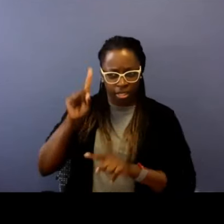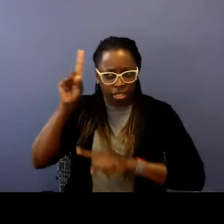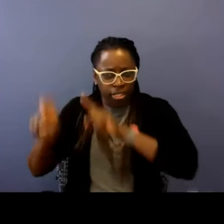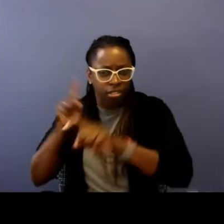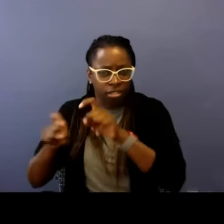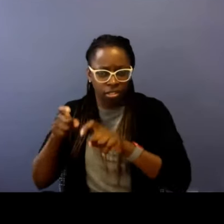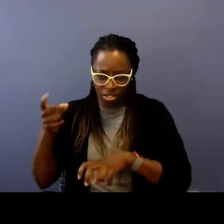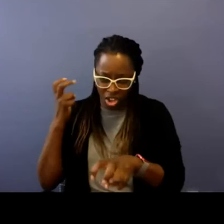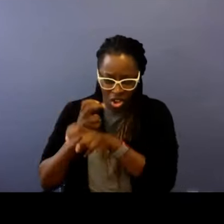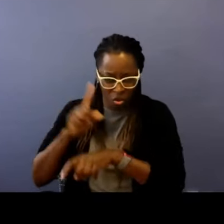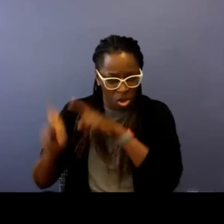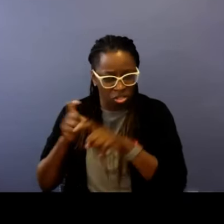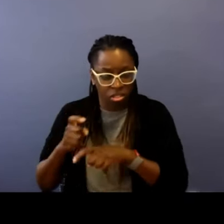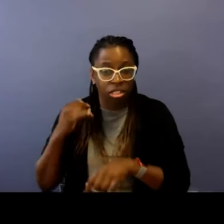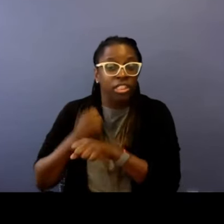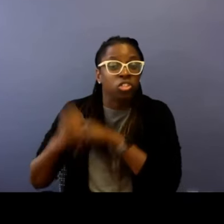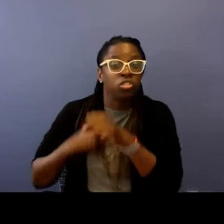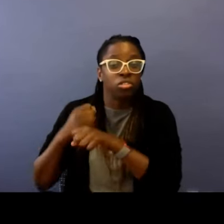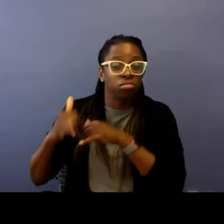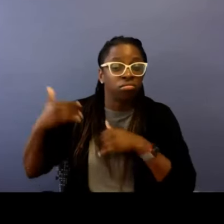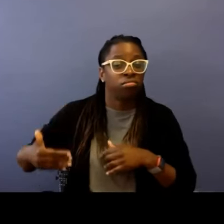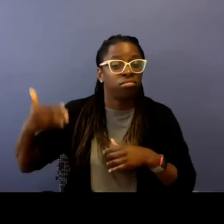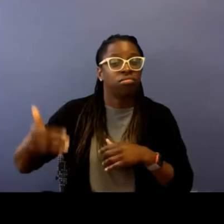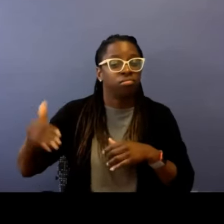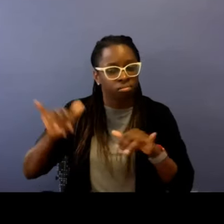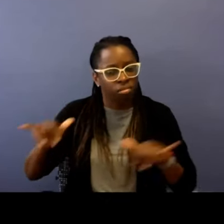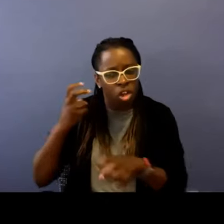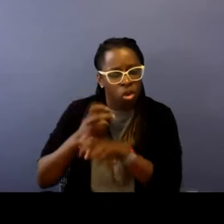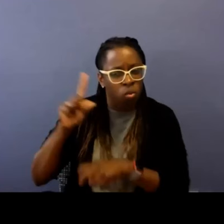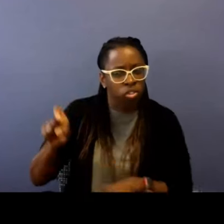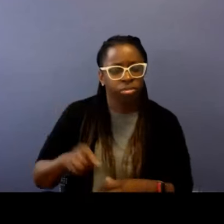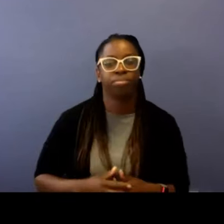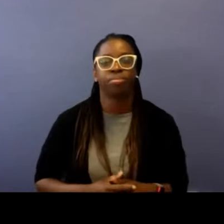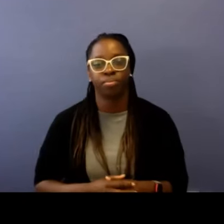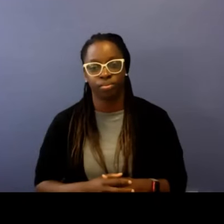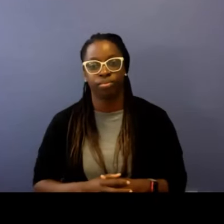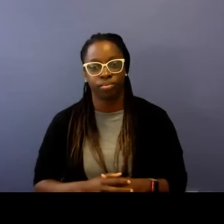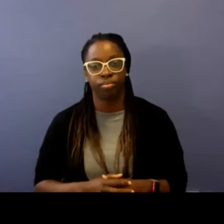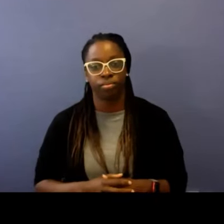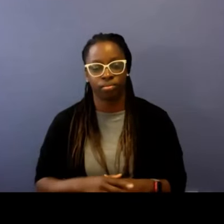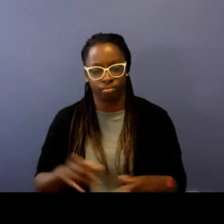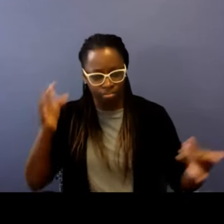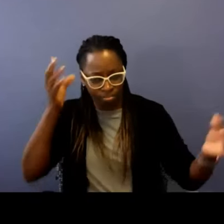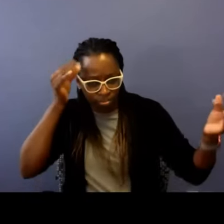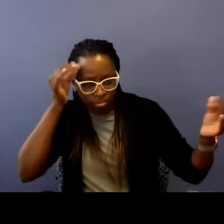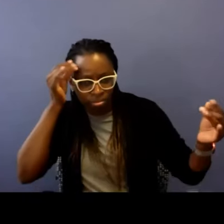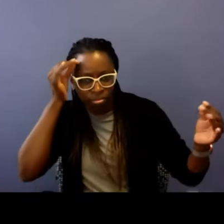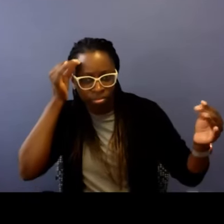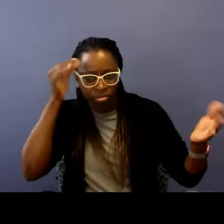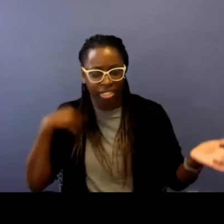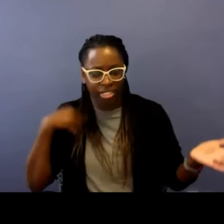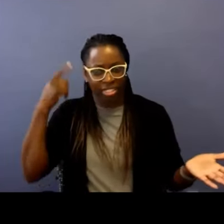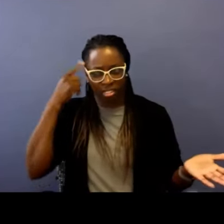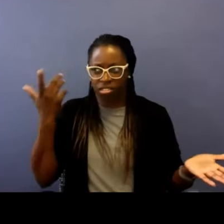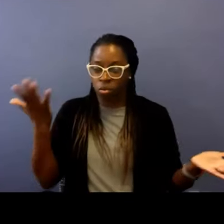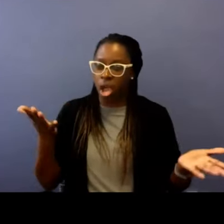ask him questions. And now after years, when I have like hard, hard questions